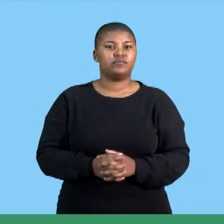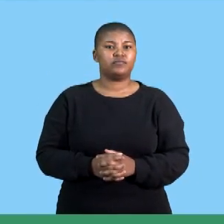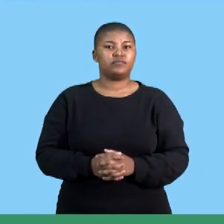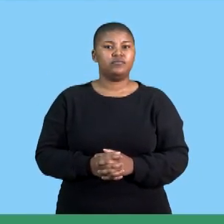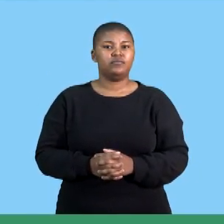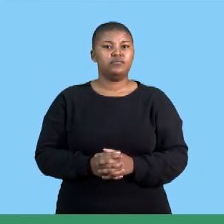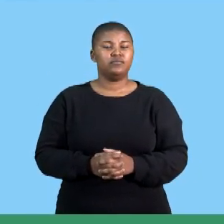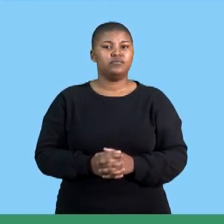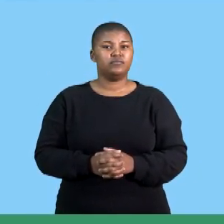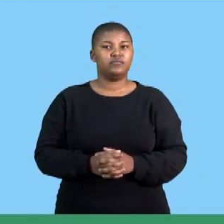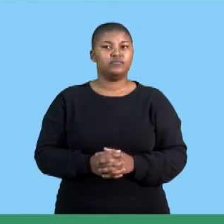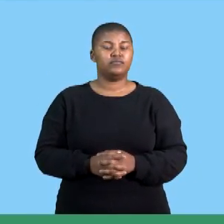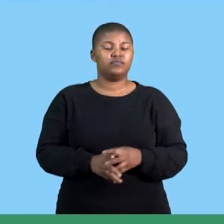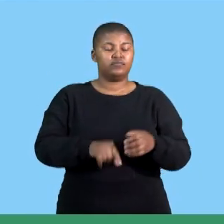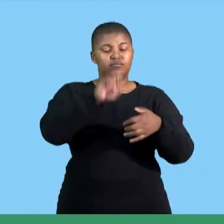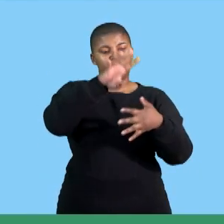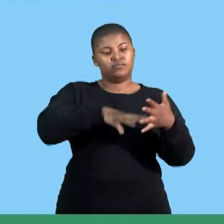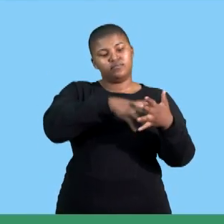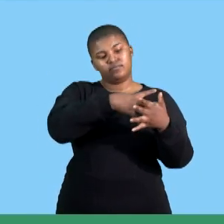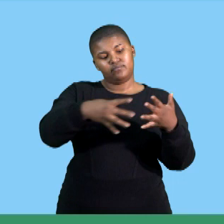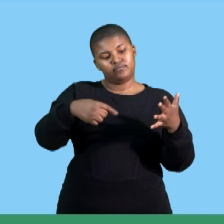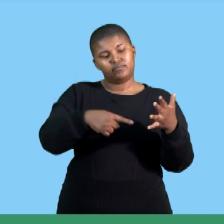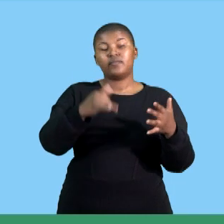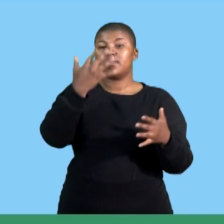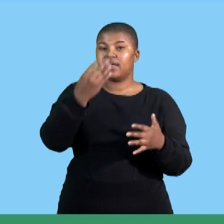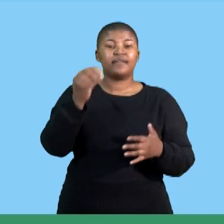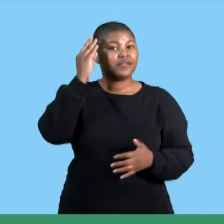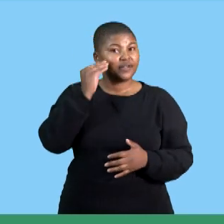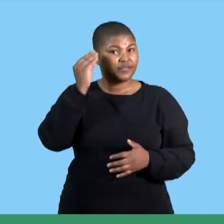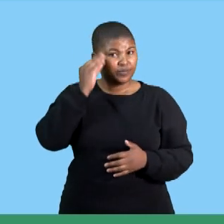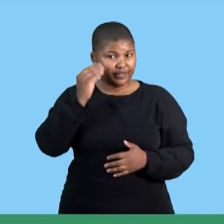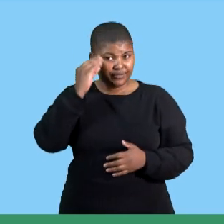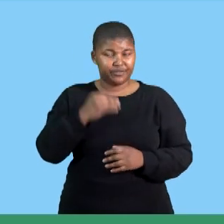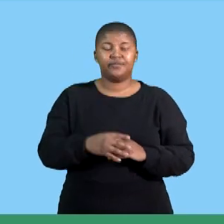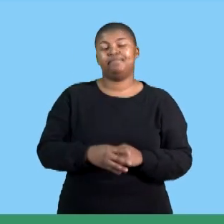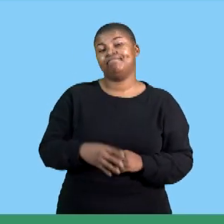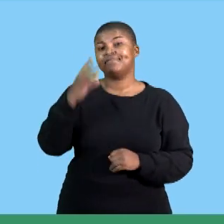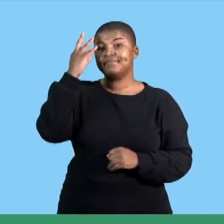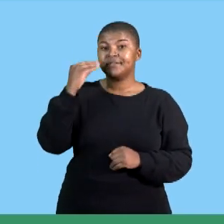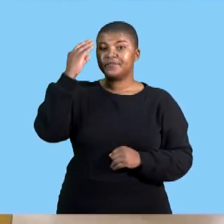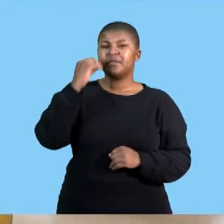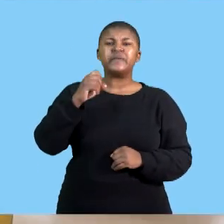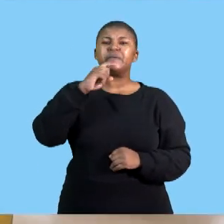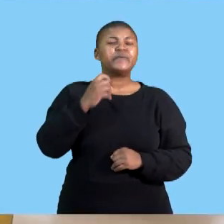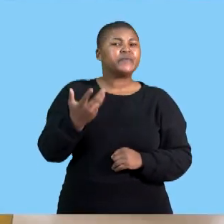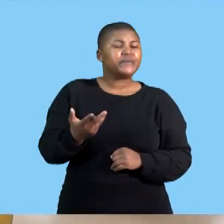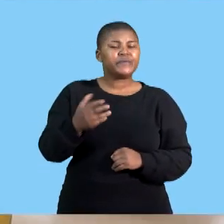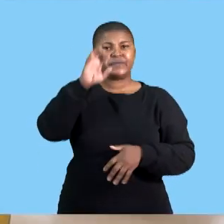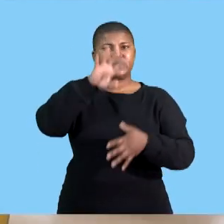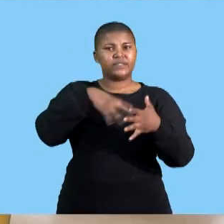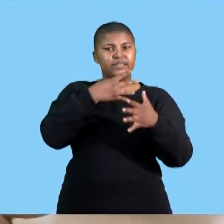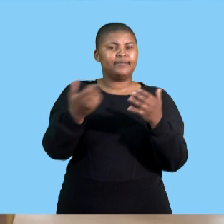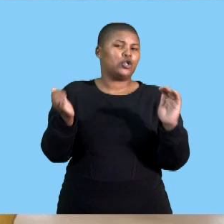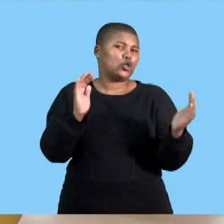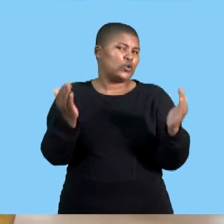the information in the table is used to compare or contrast so when we use a table we use it to compare information